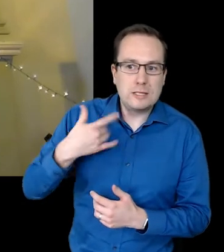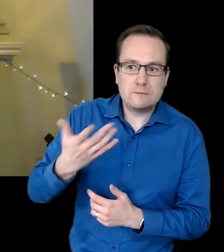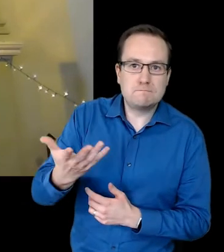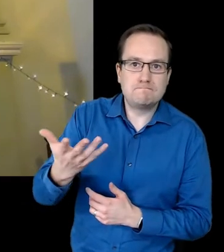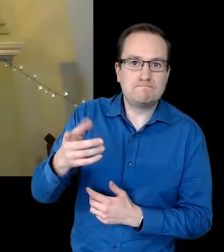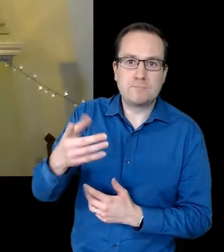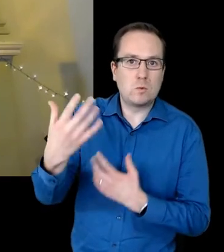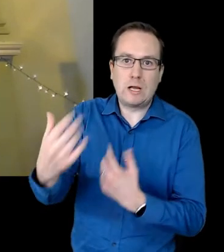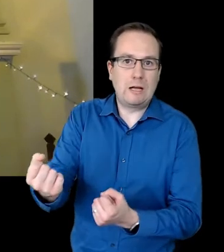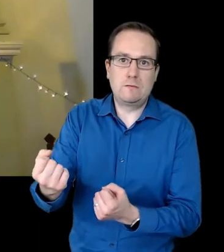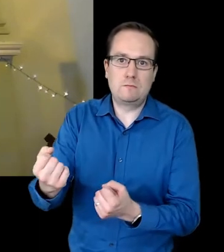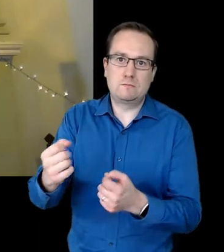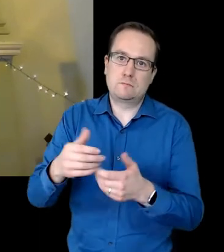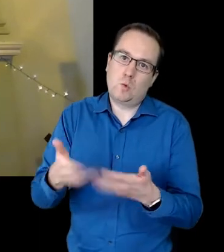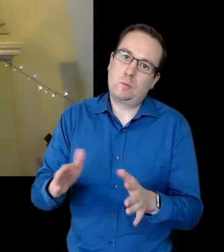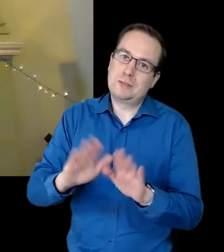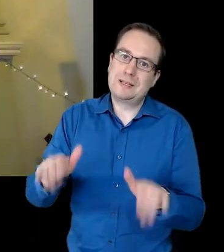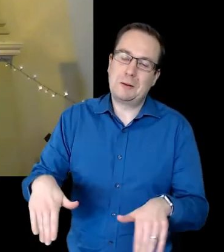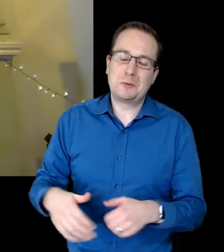like this is not yet present.